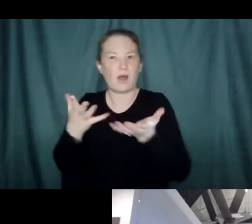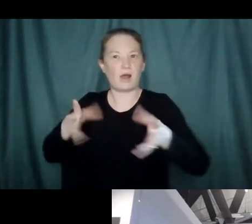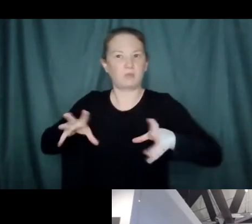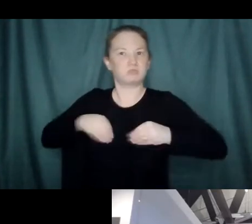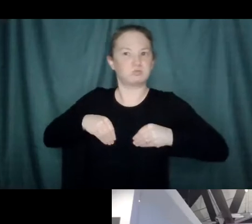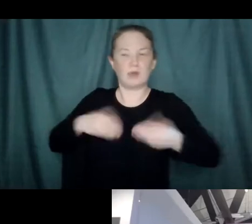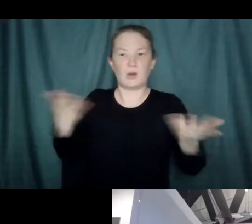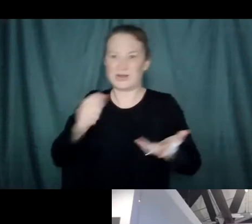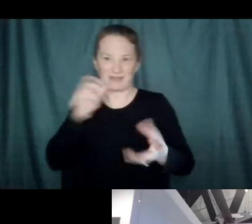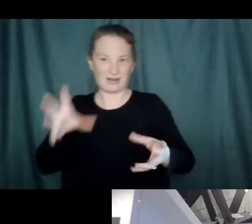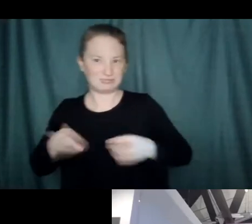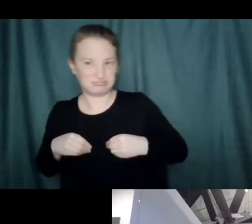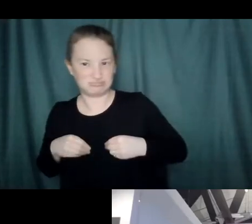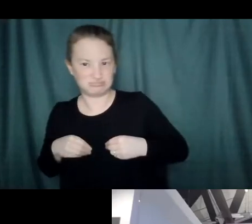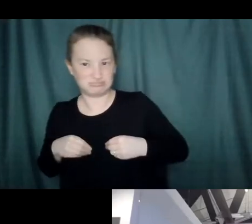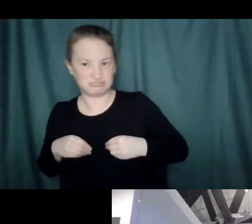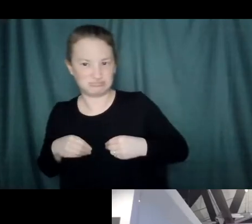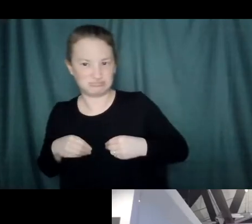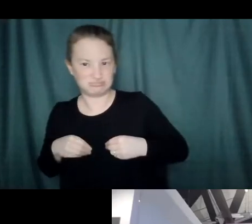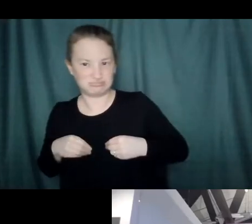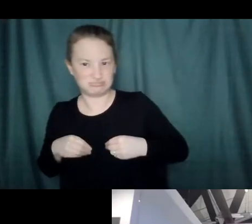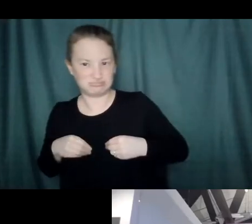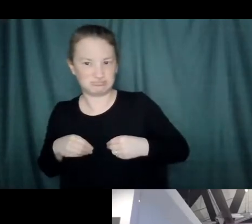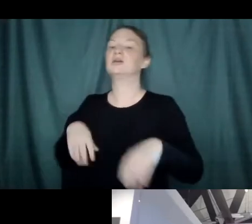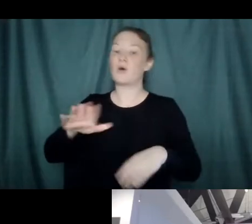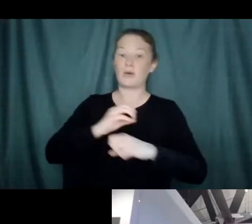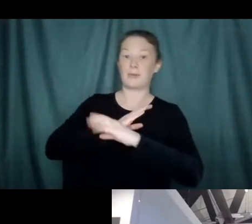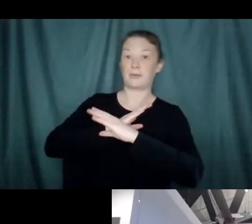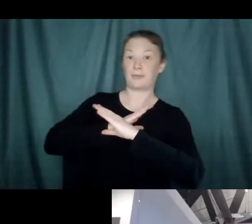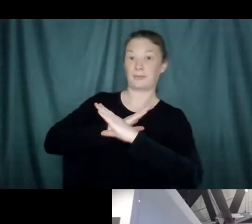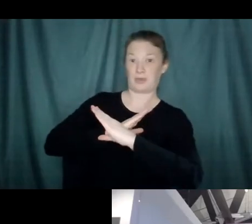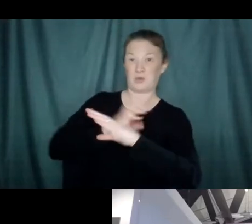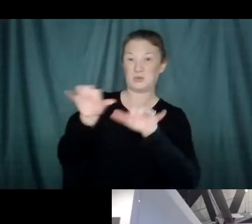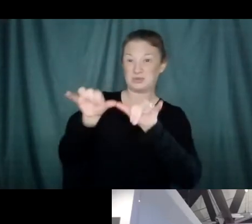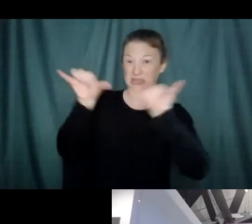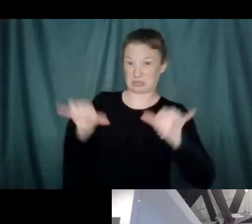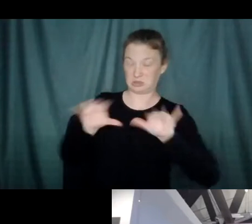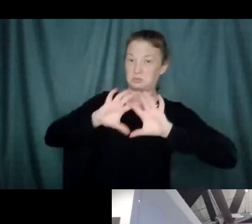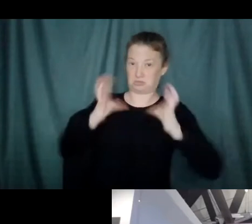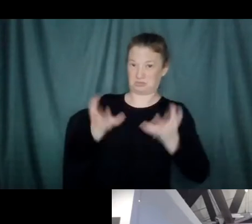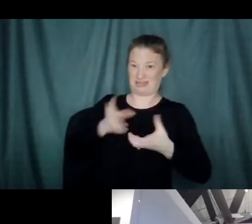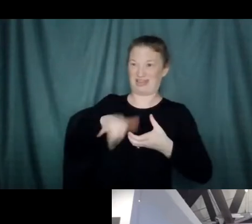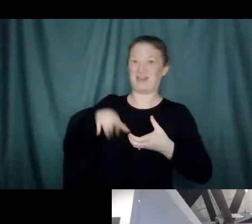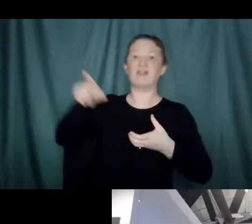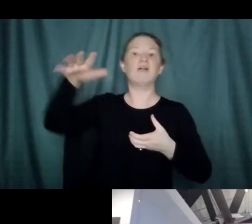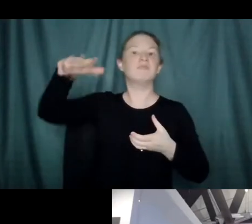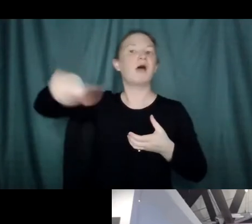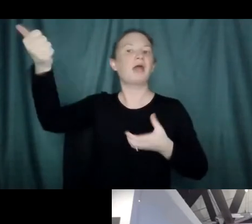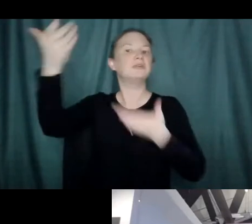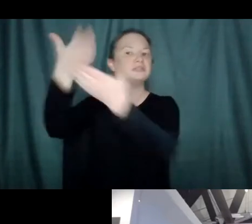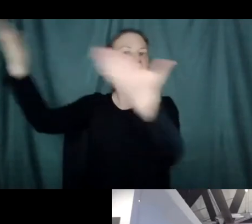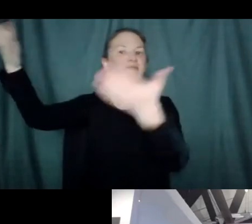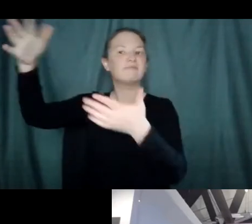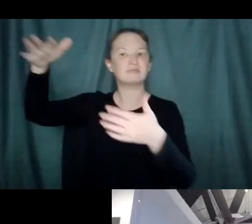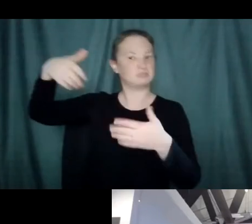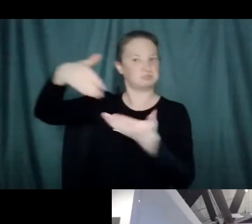like you in your immune system, and anything outside of that is assumed to be foreign. So